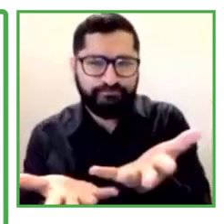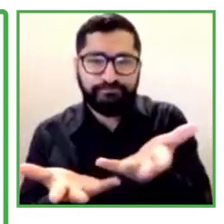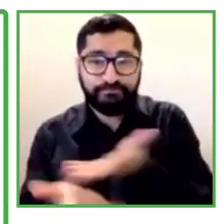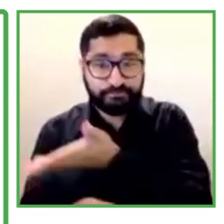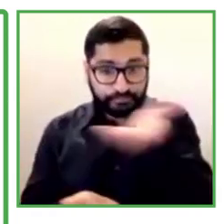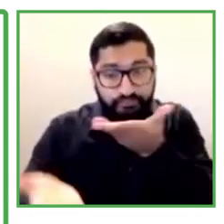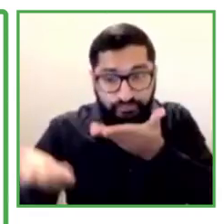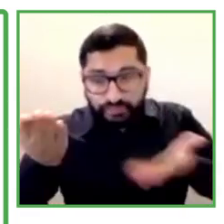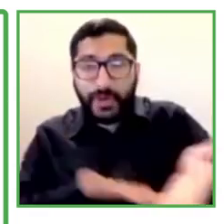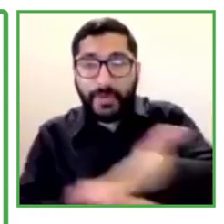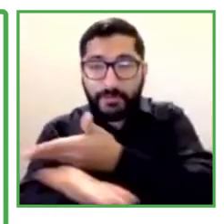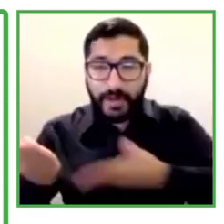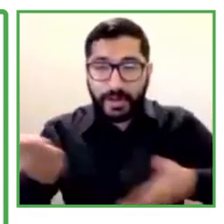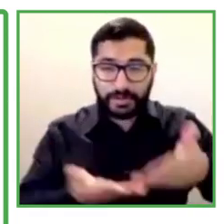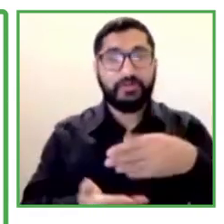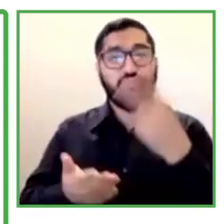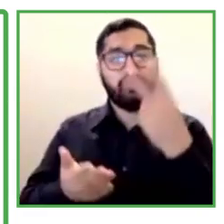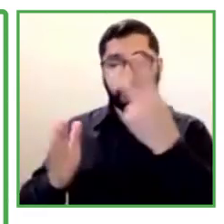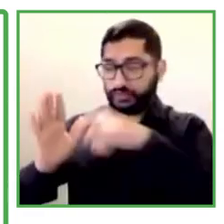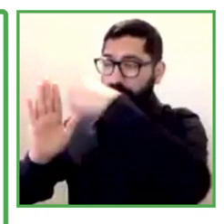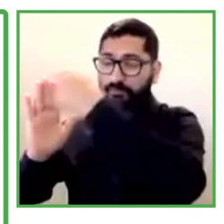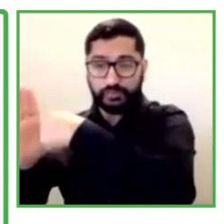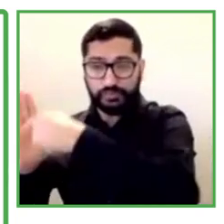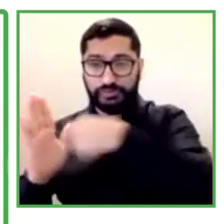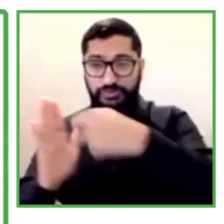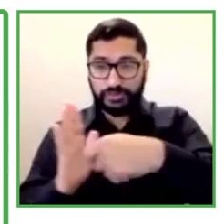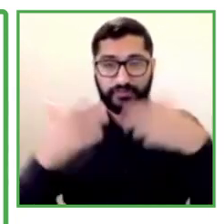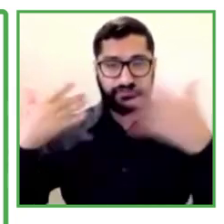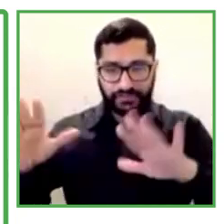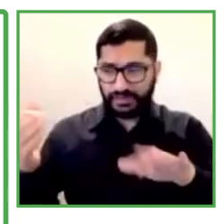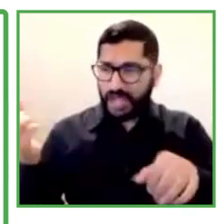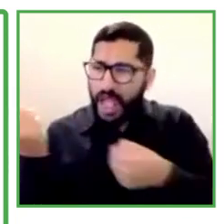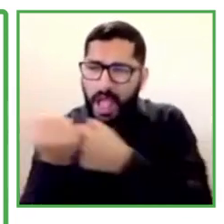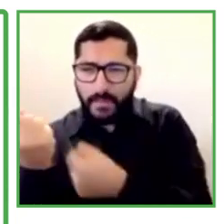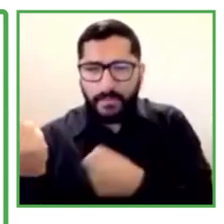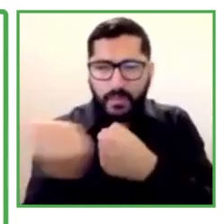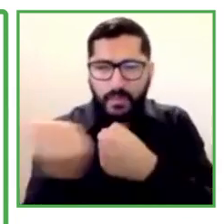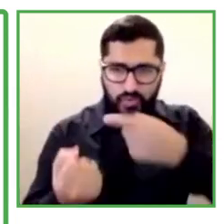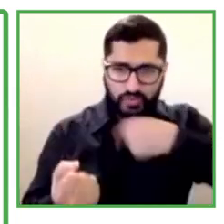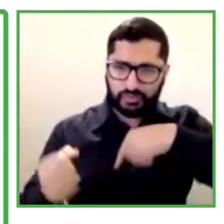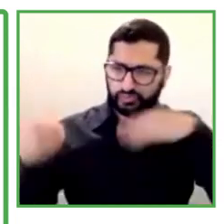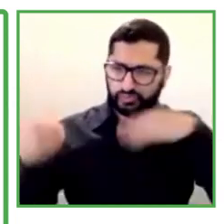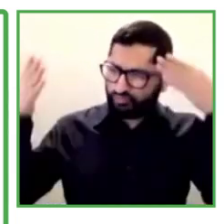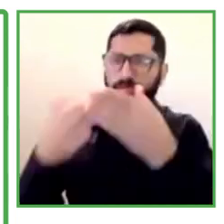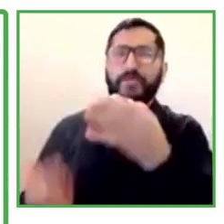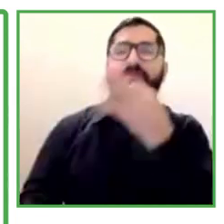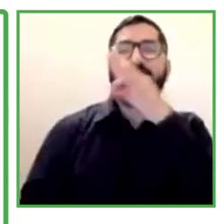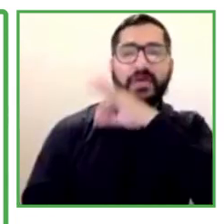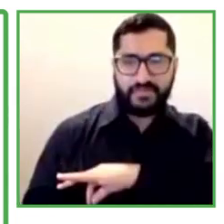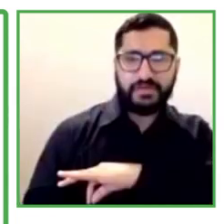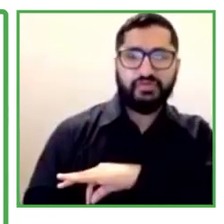I would project which was supported